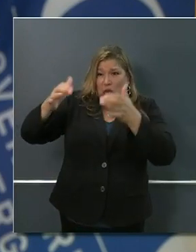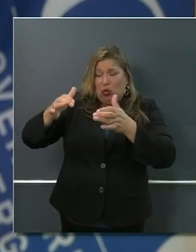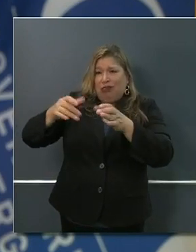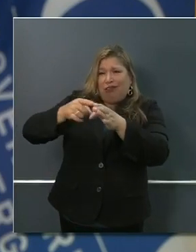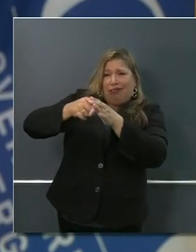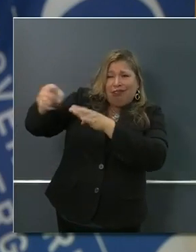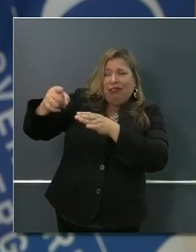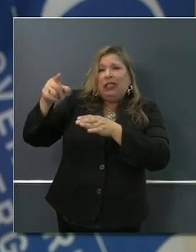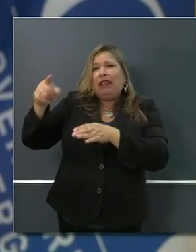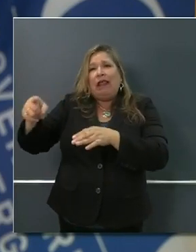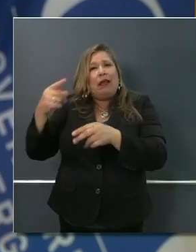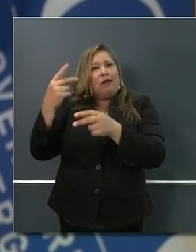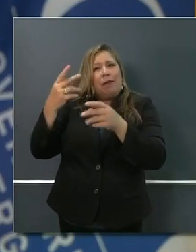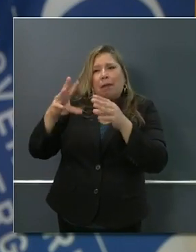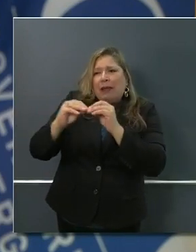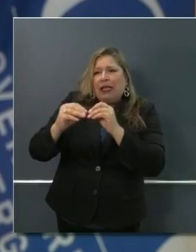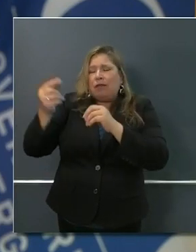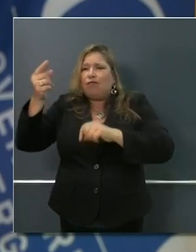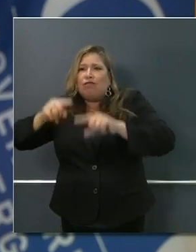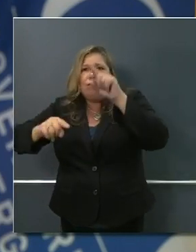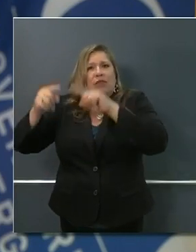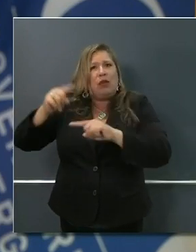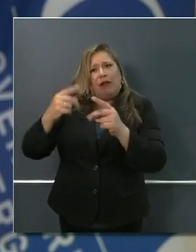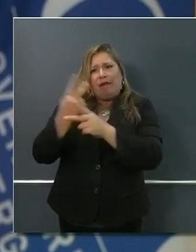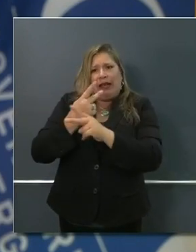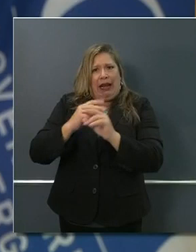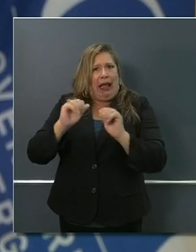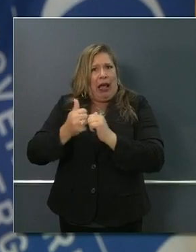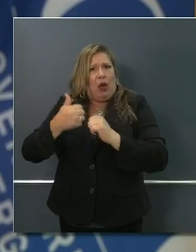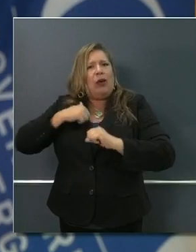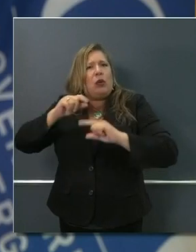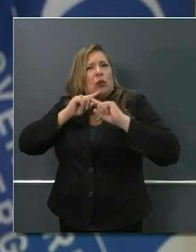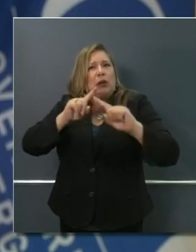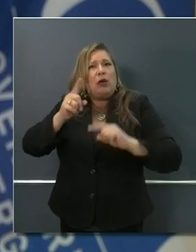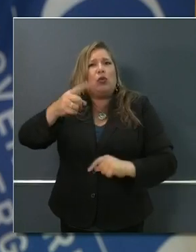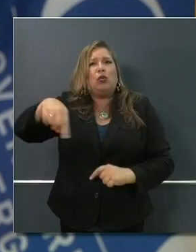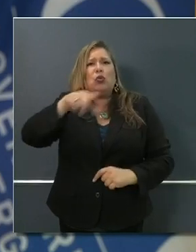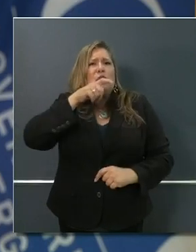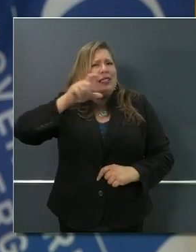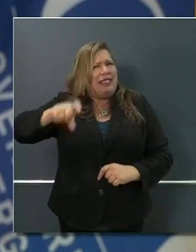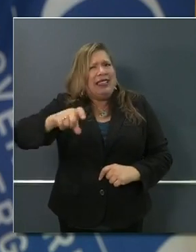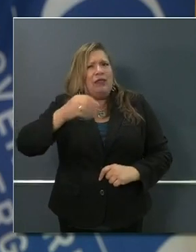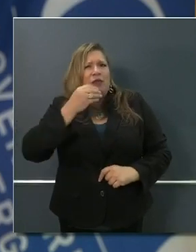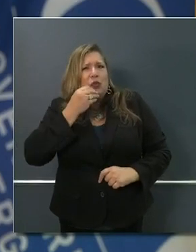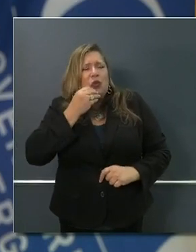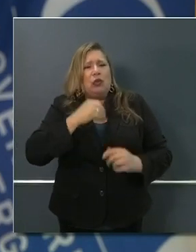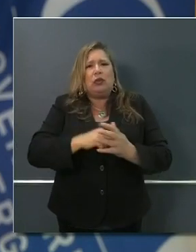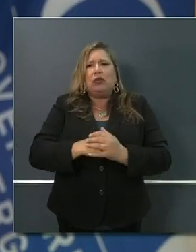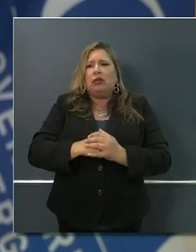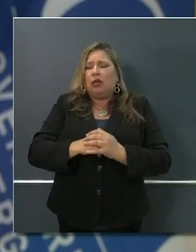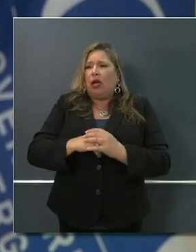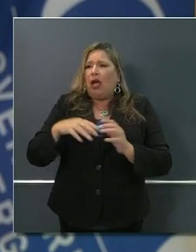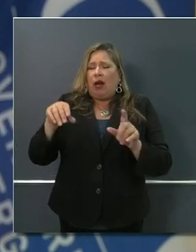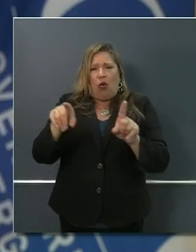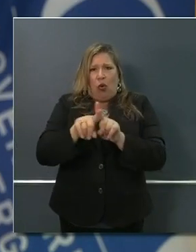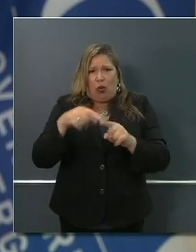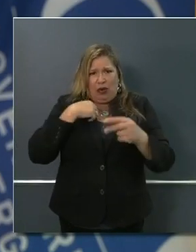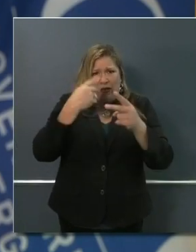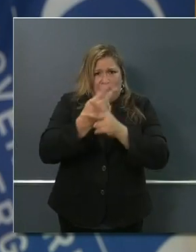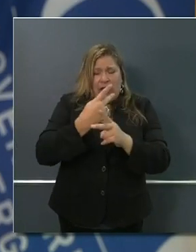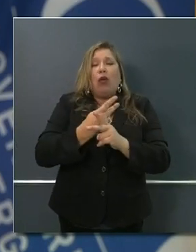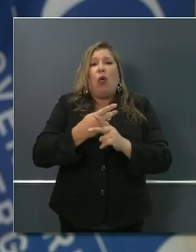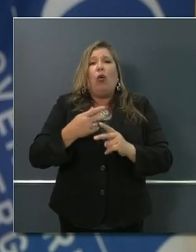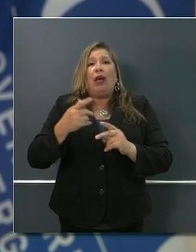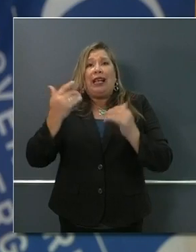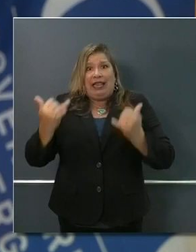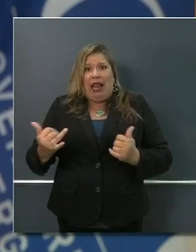respond to the tremendous need of our citizens, but also what do we have in place long-term to be able